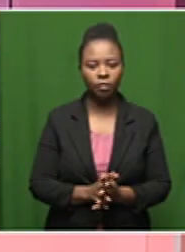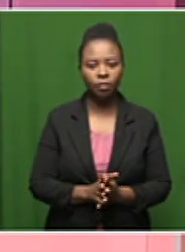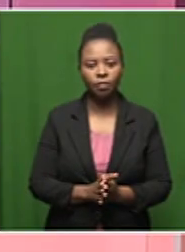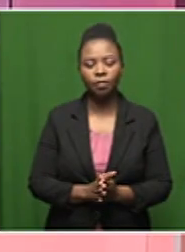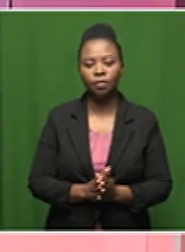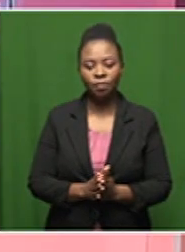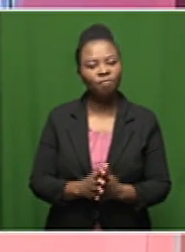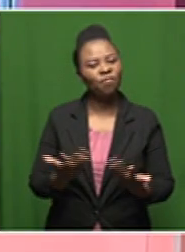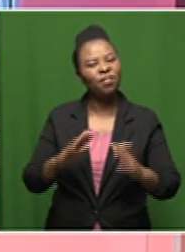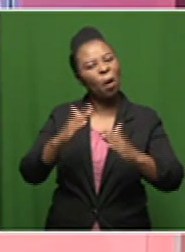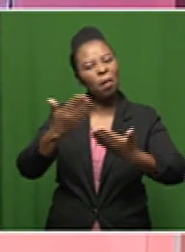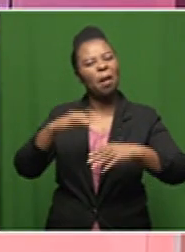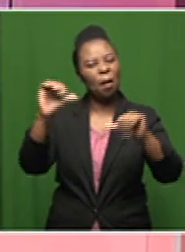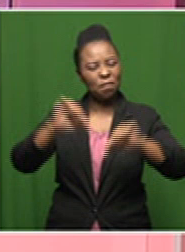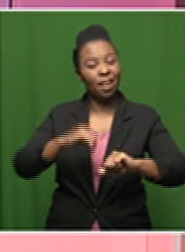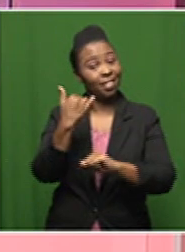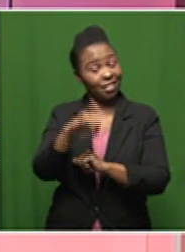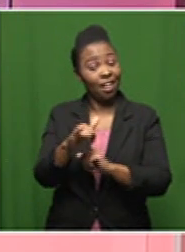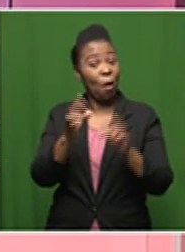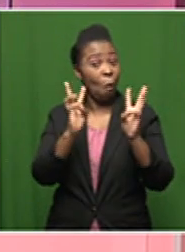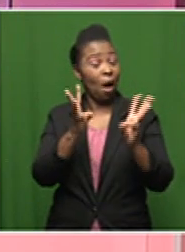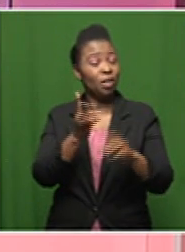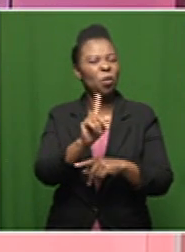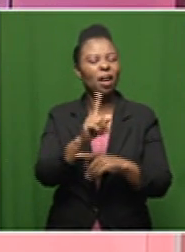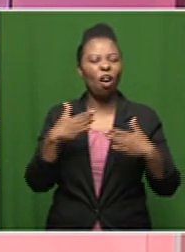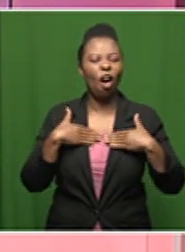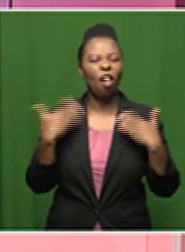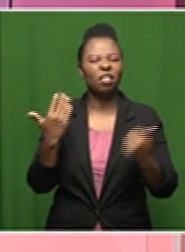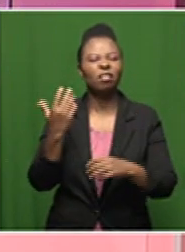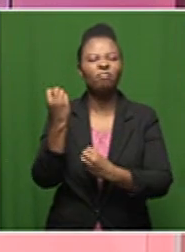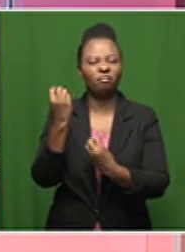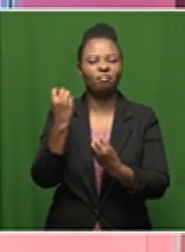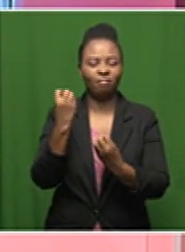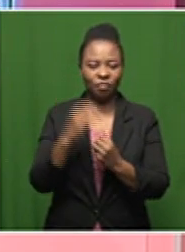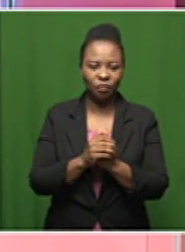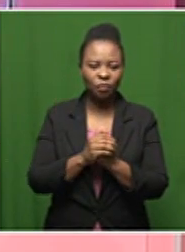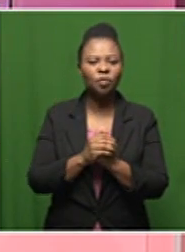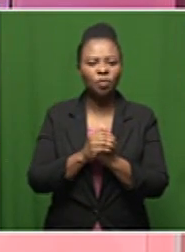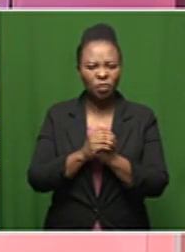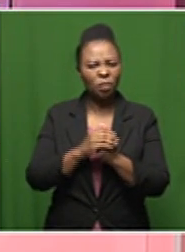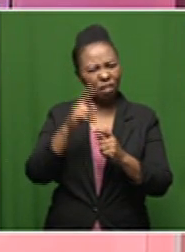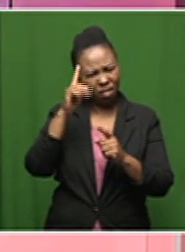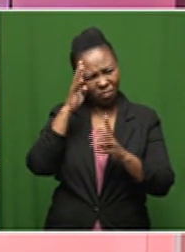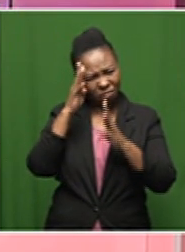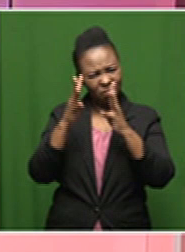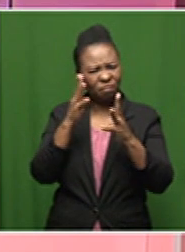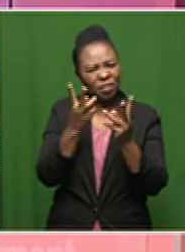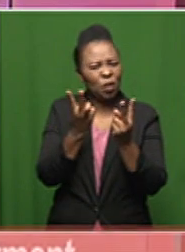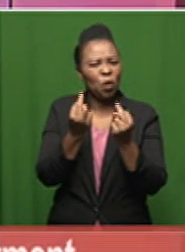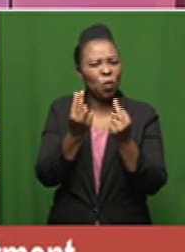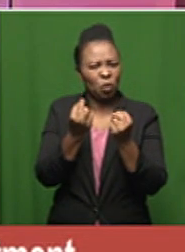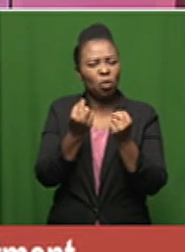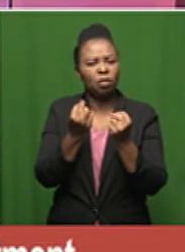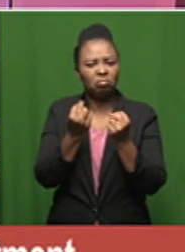so welcome back you're still watching health talk now innovative solutions are required to effectively address the